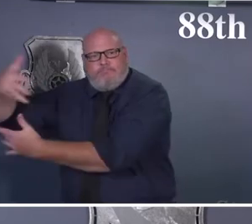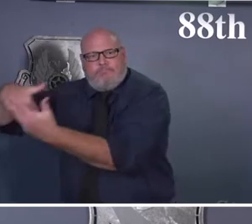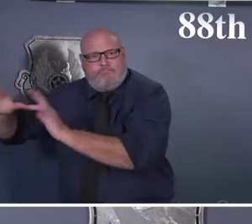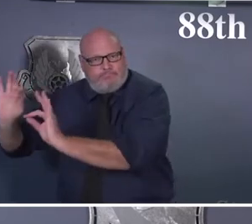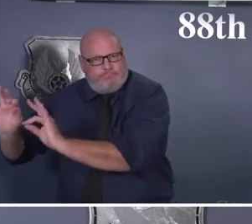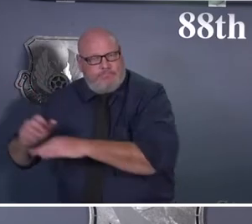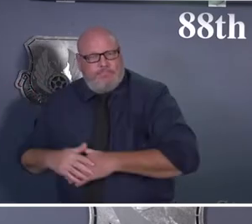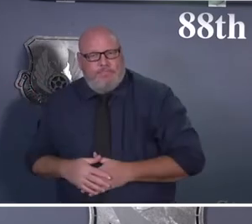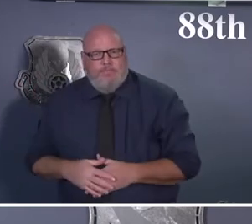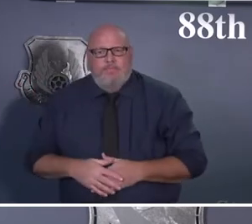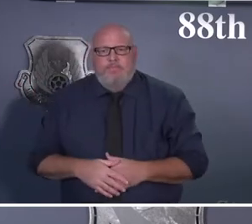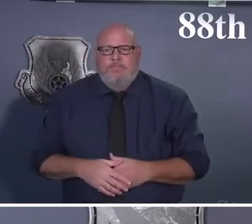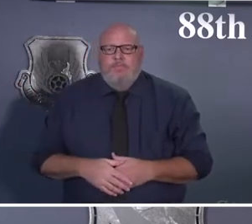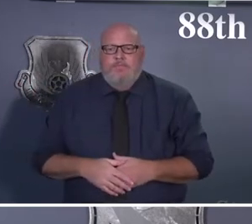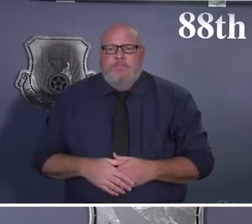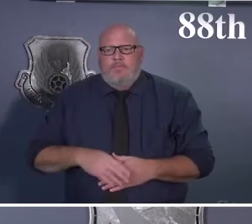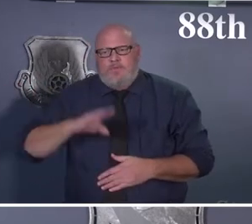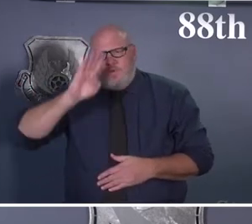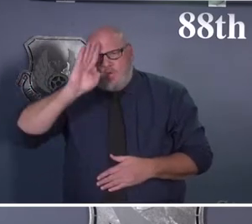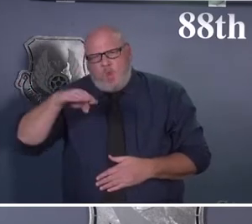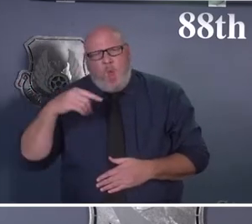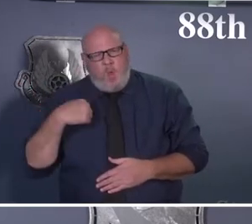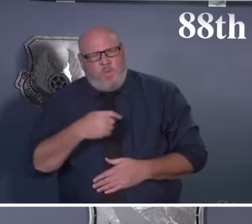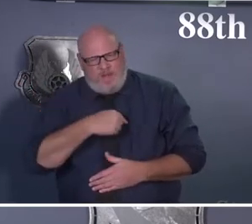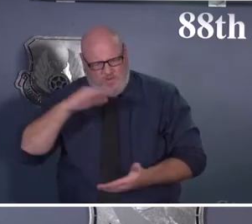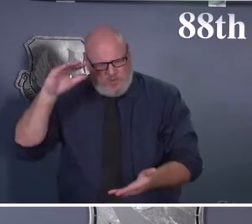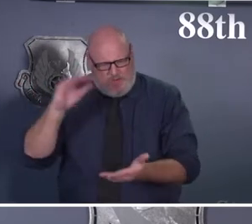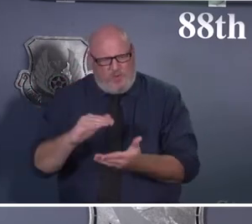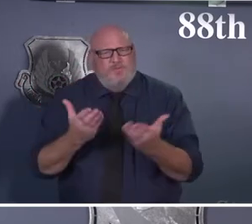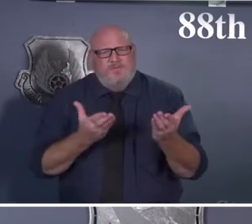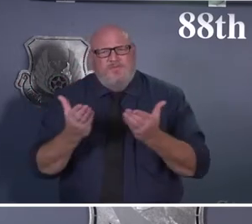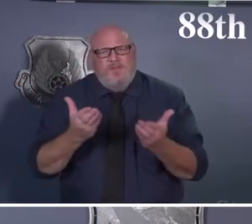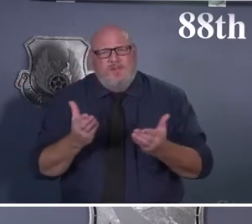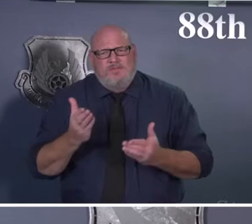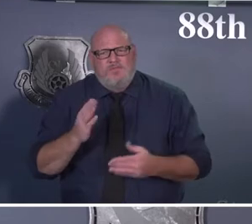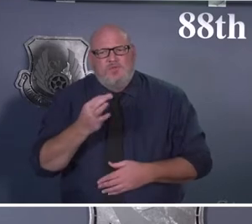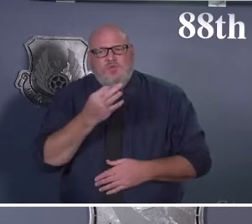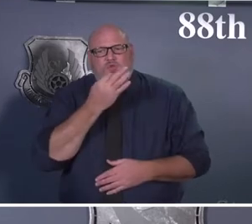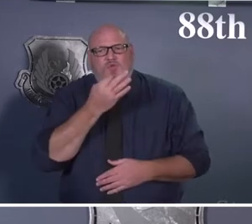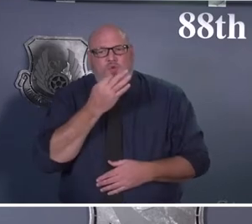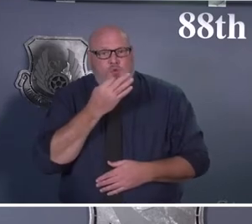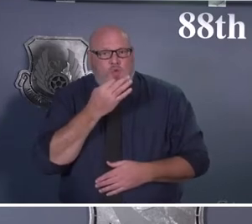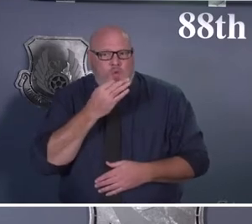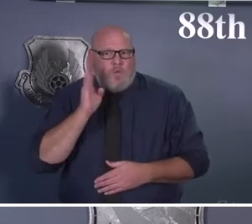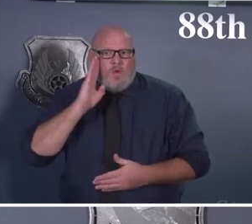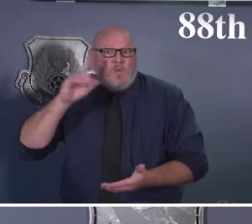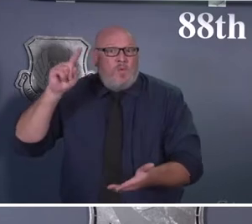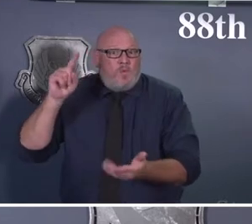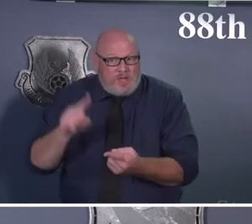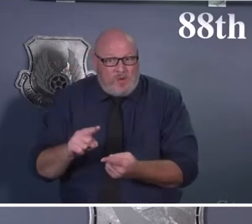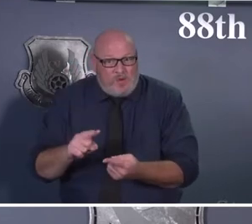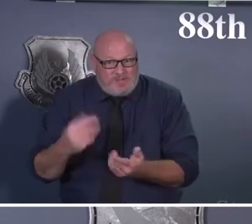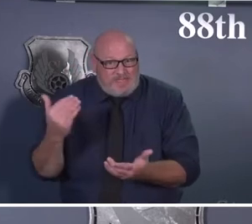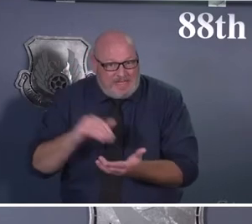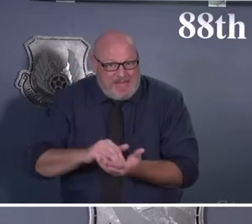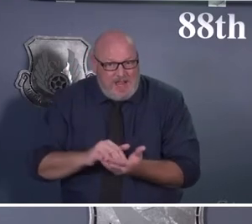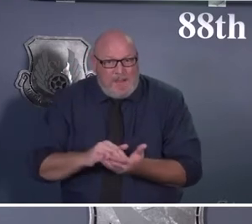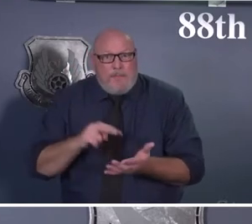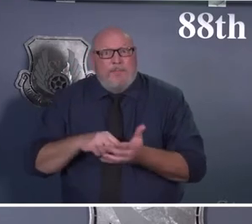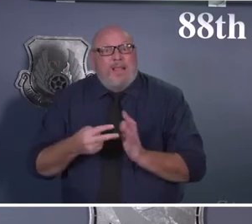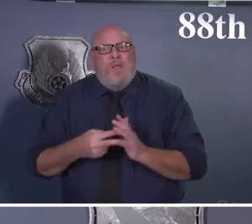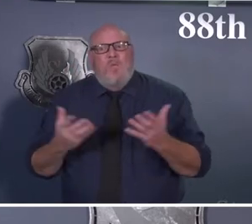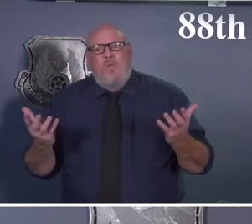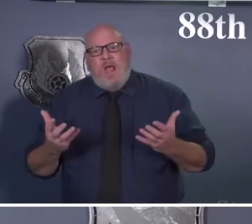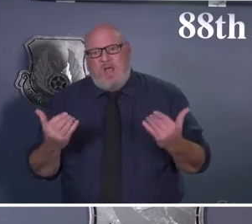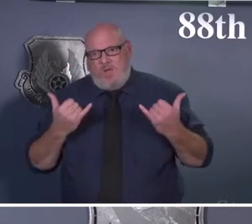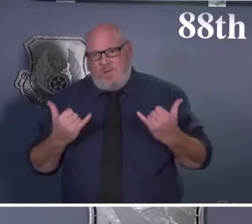of services that we've been experiencing and will experience here in the upcoming future, we encourage people for acute care needs